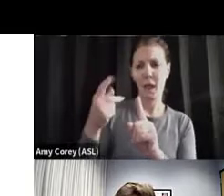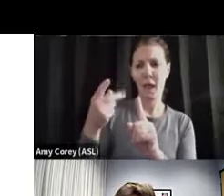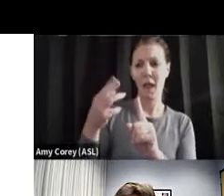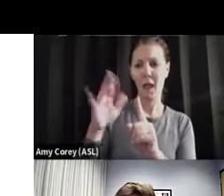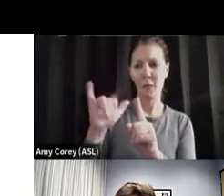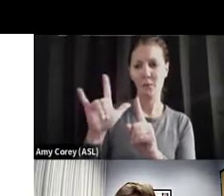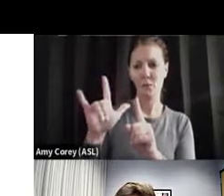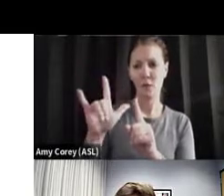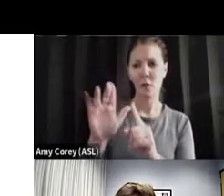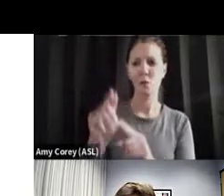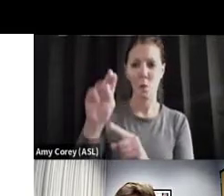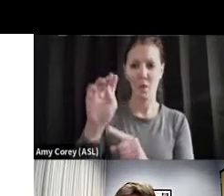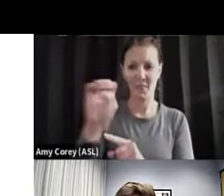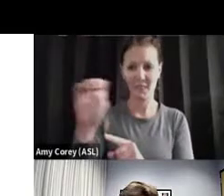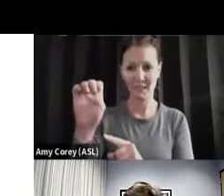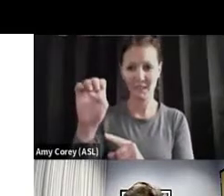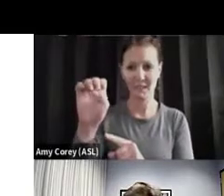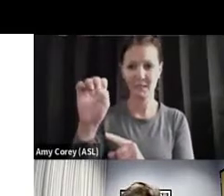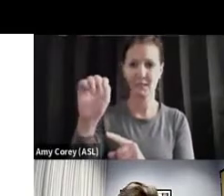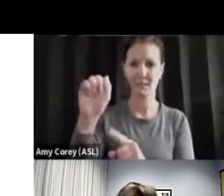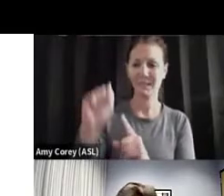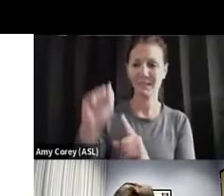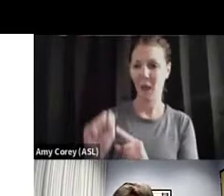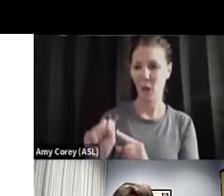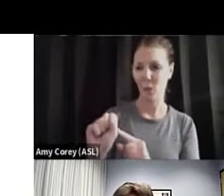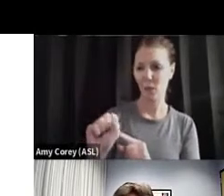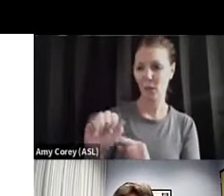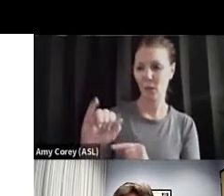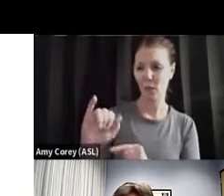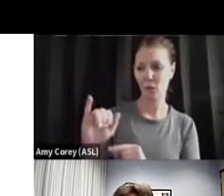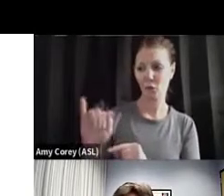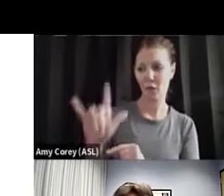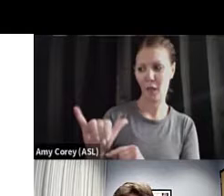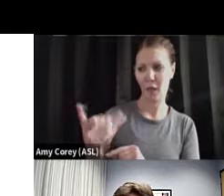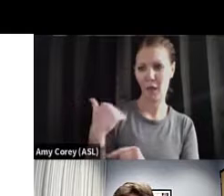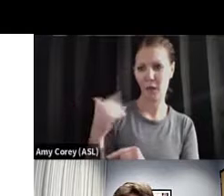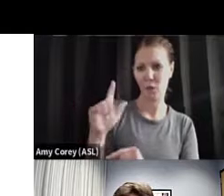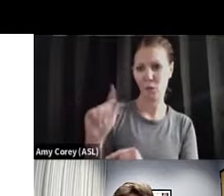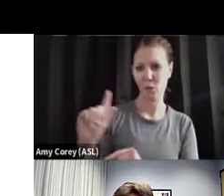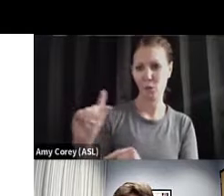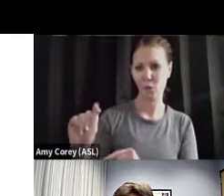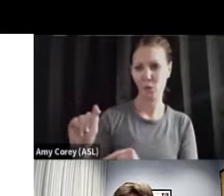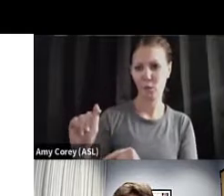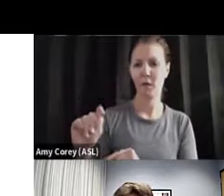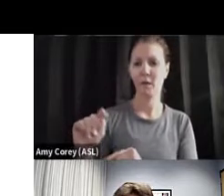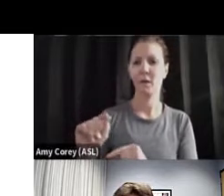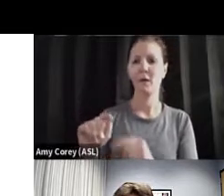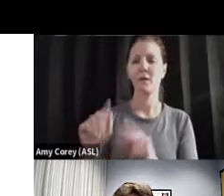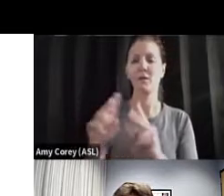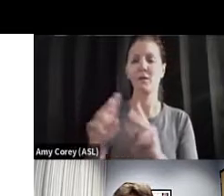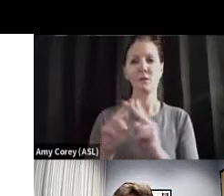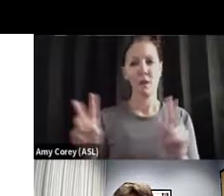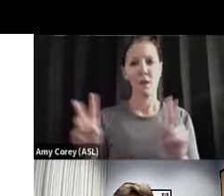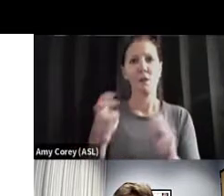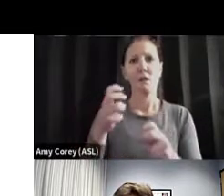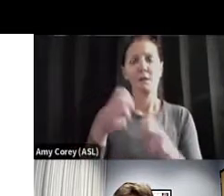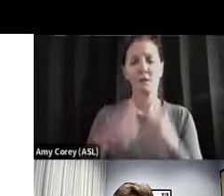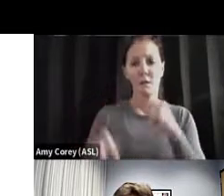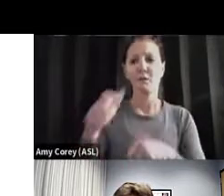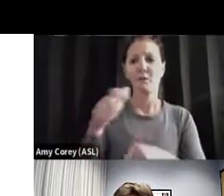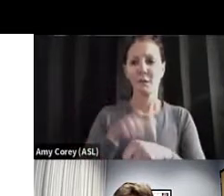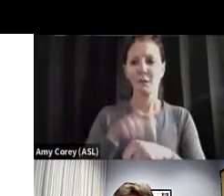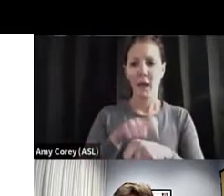Northeast and the South in July of 2020. We had a very difficult time in the